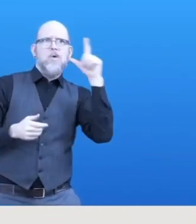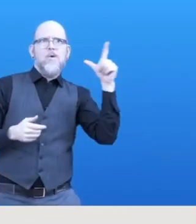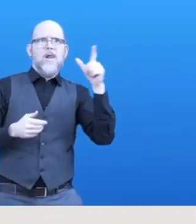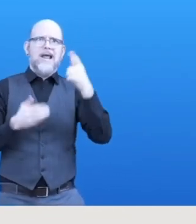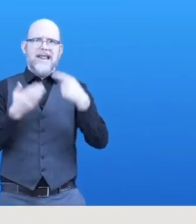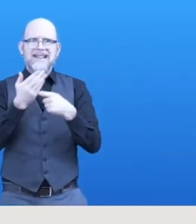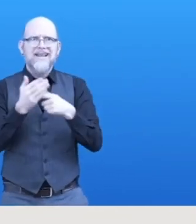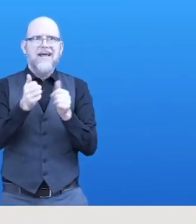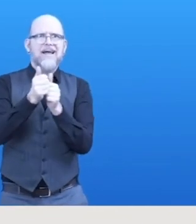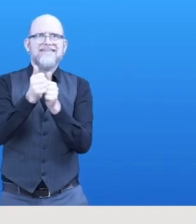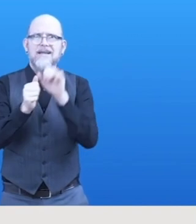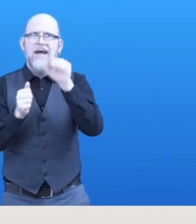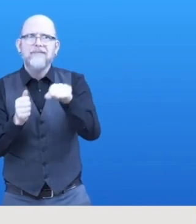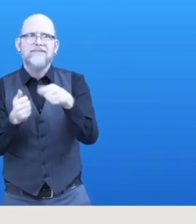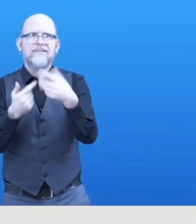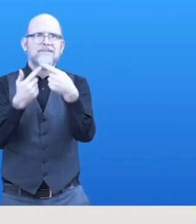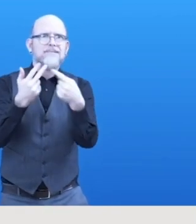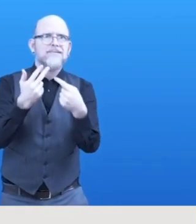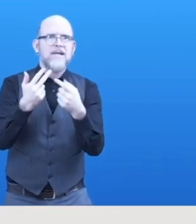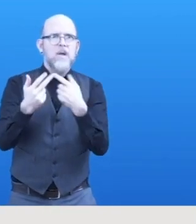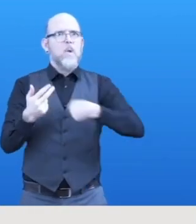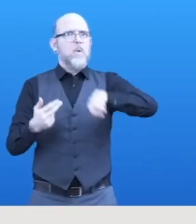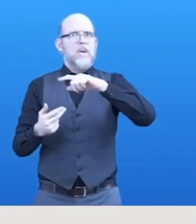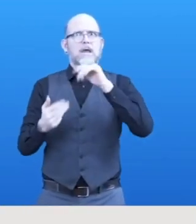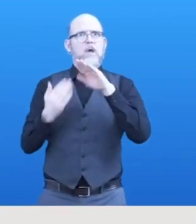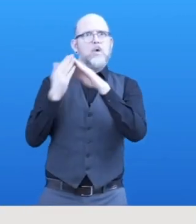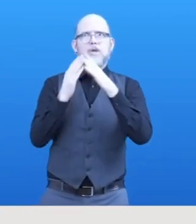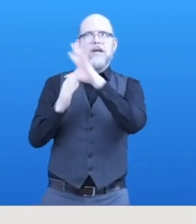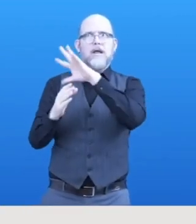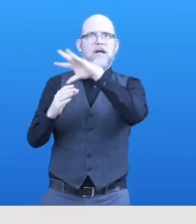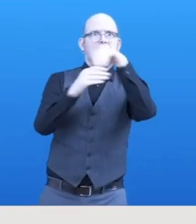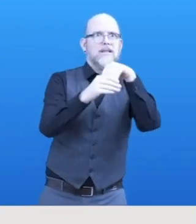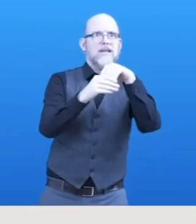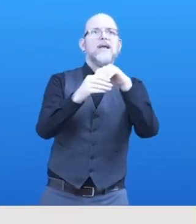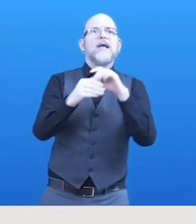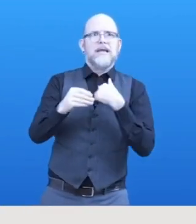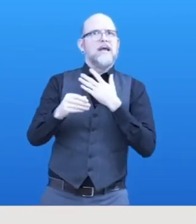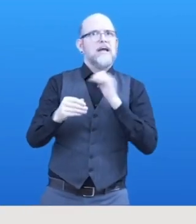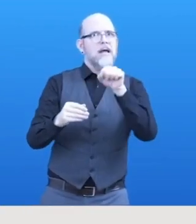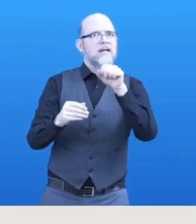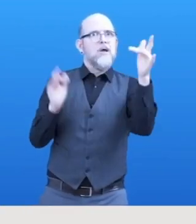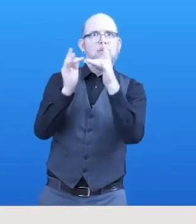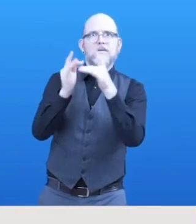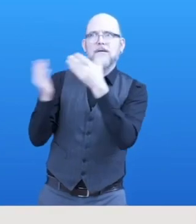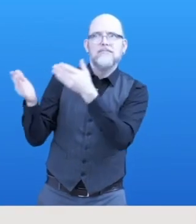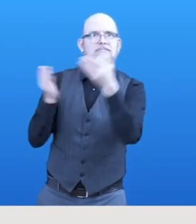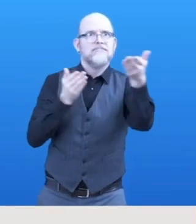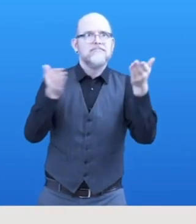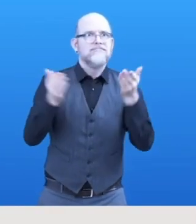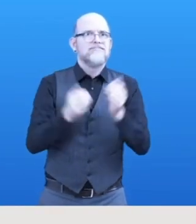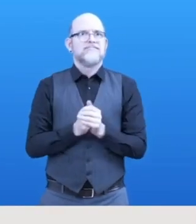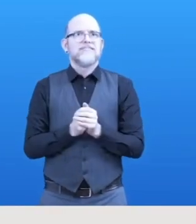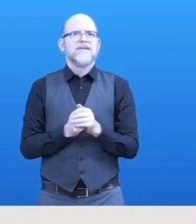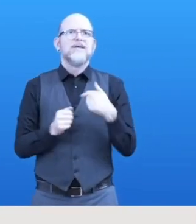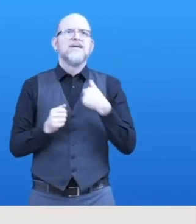us. We really would be very happy to enlarge our group and to work together